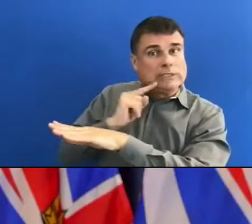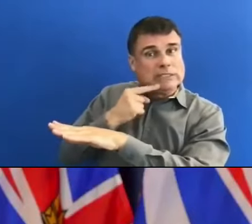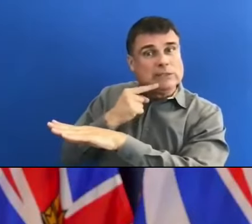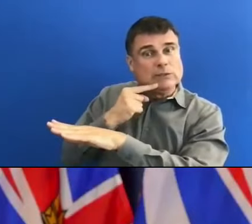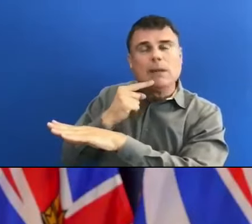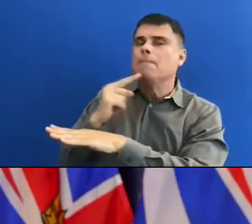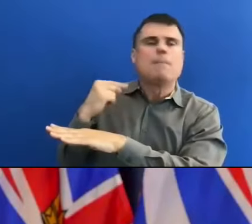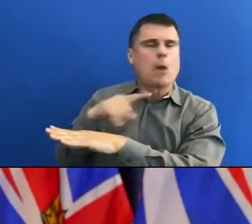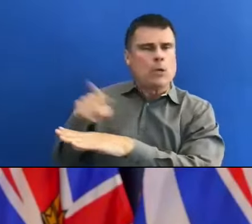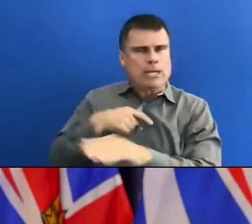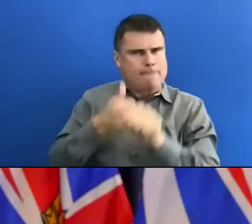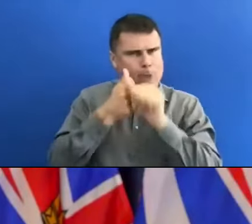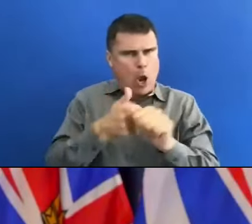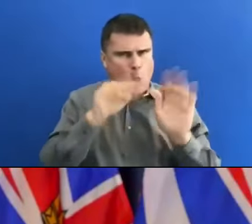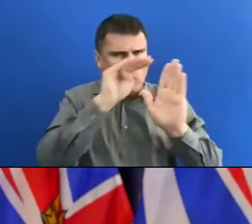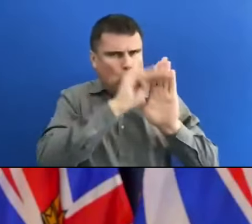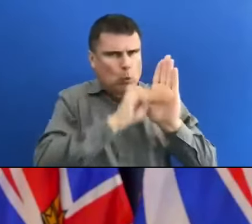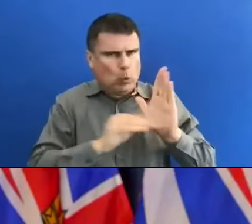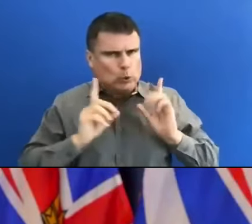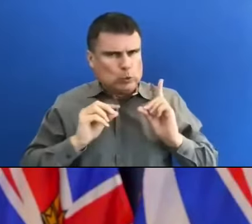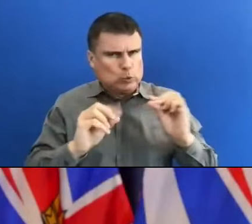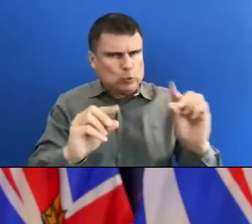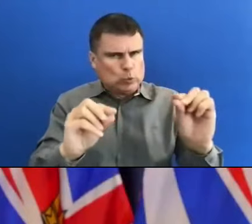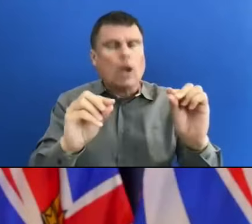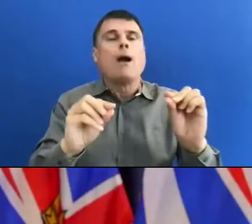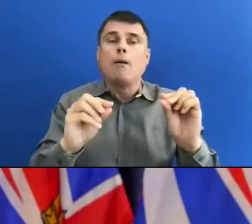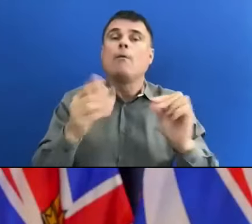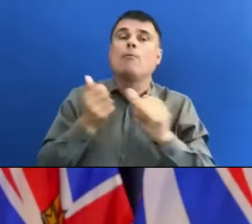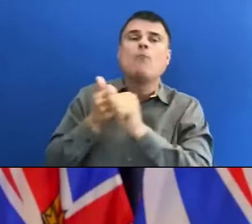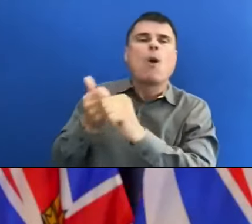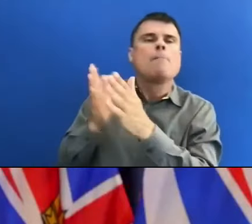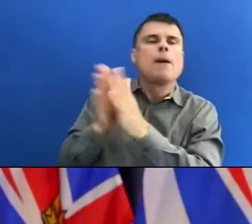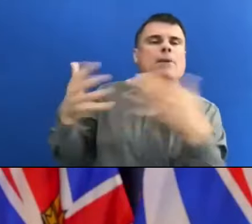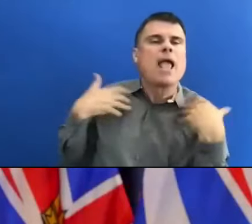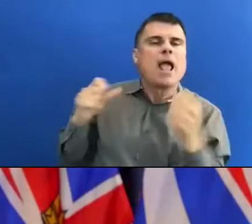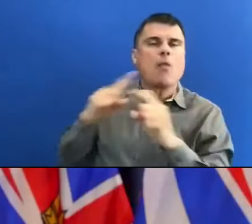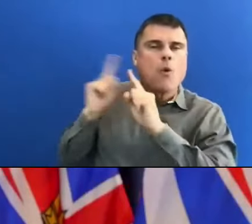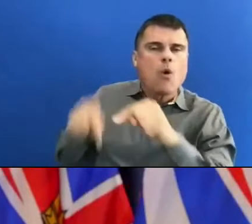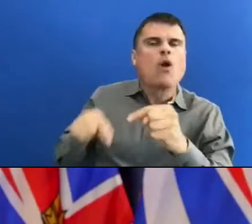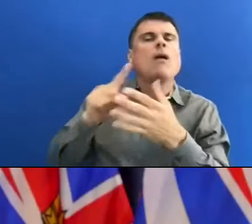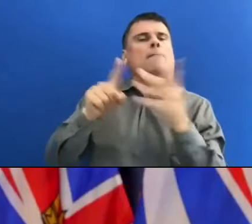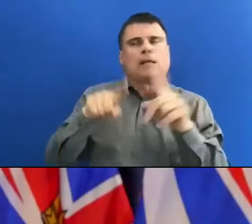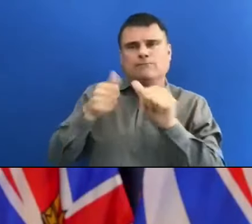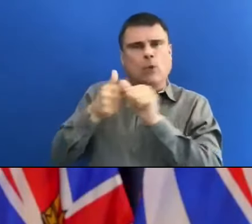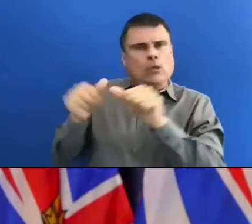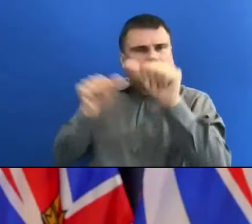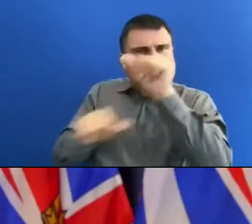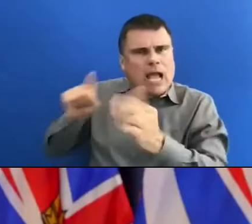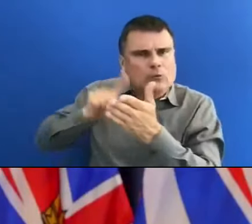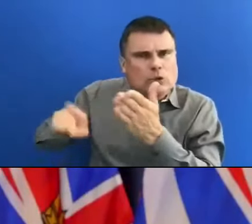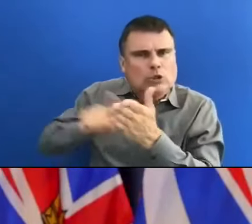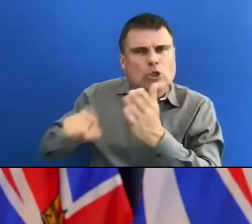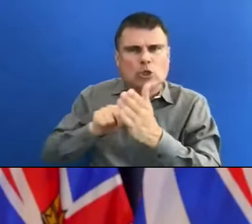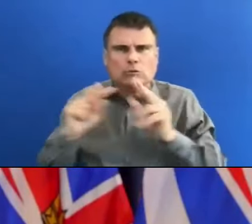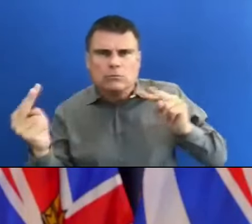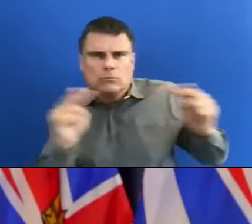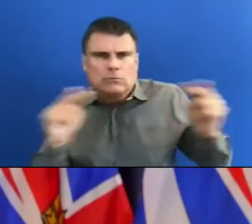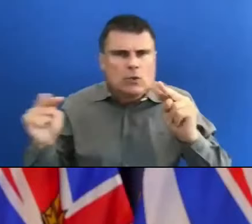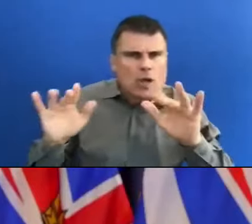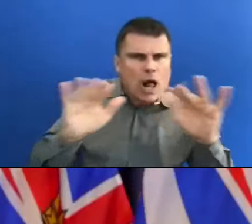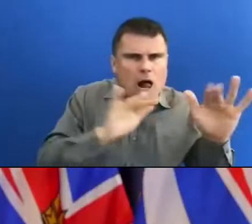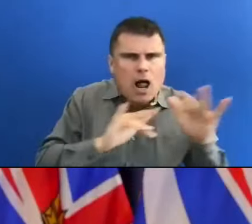health officials, and take care of each other. Take care of our neighbours, take care of businesses in our community. So today,